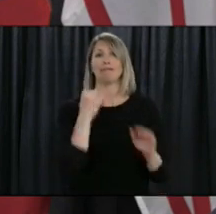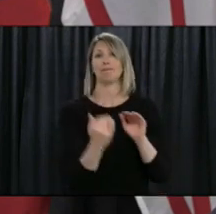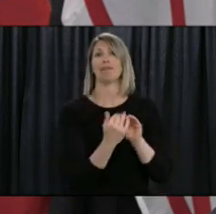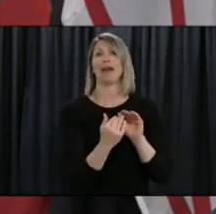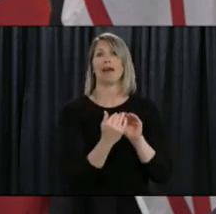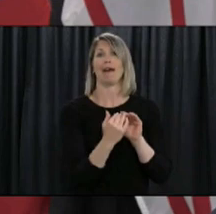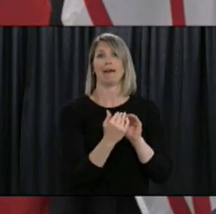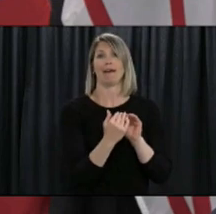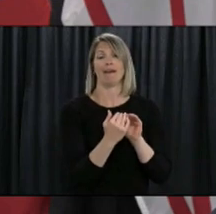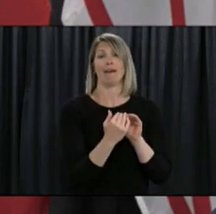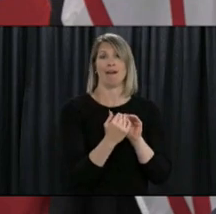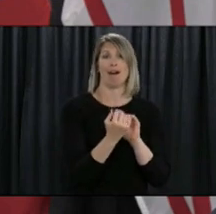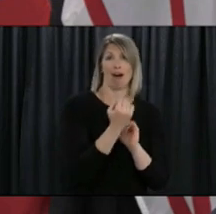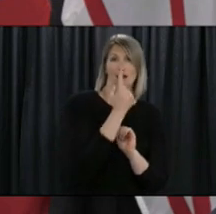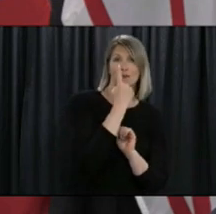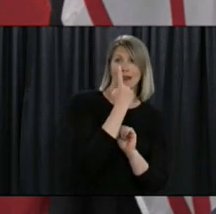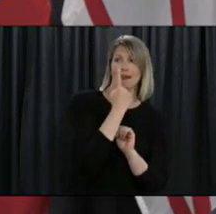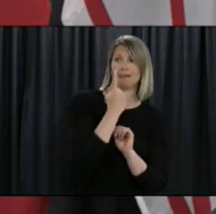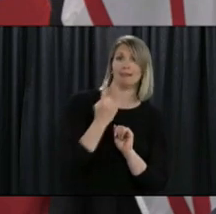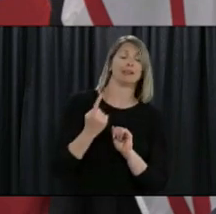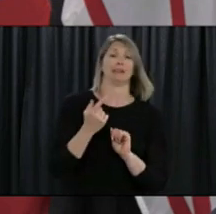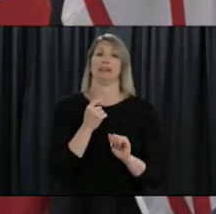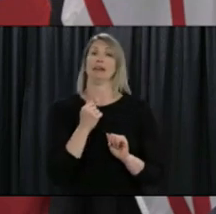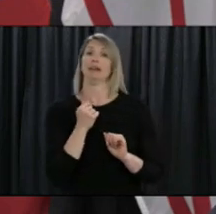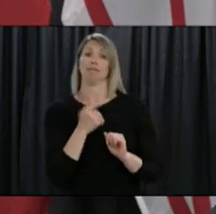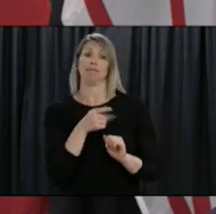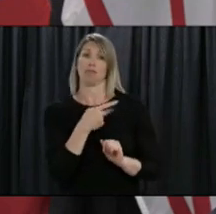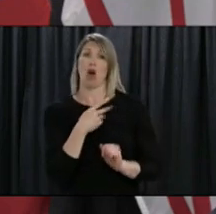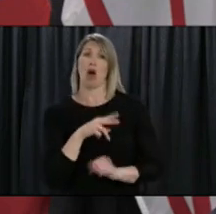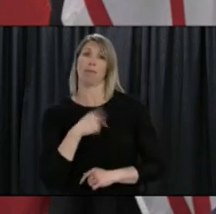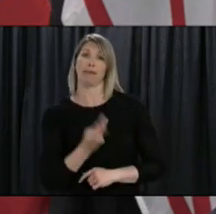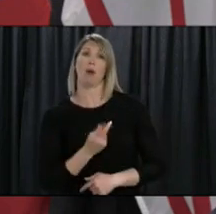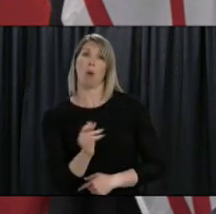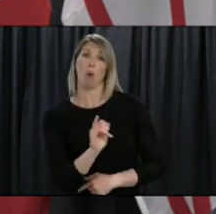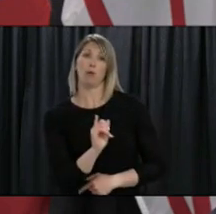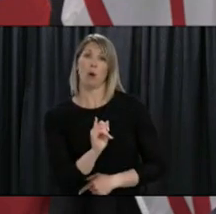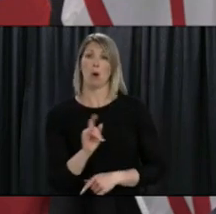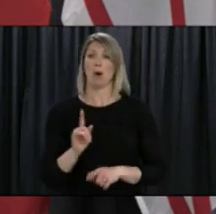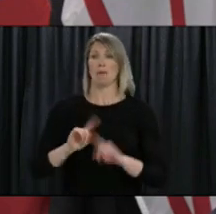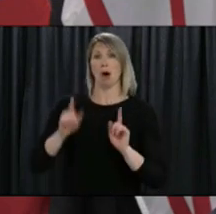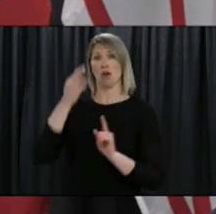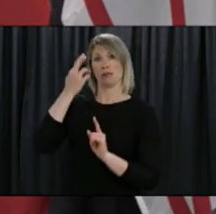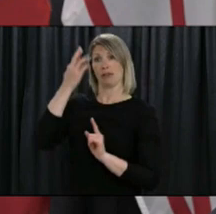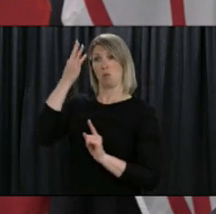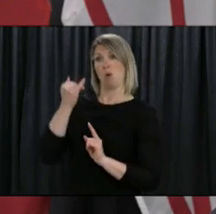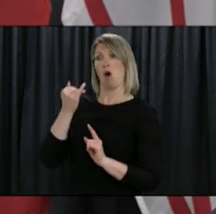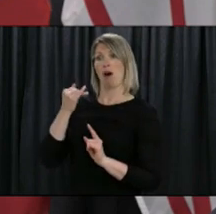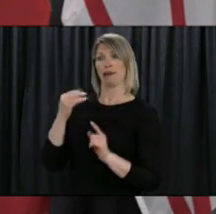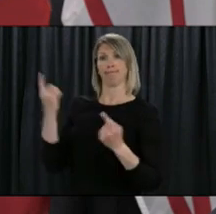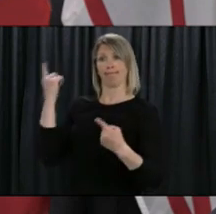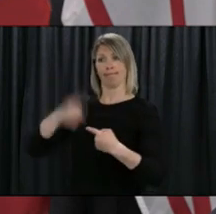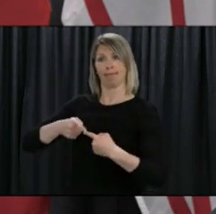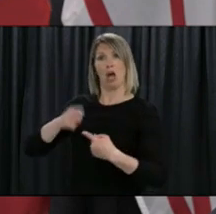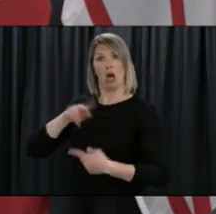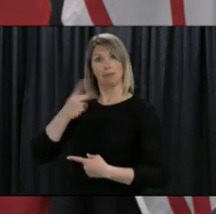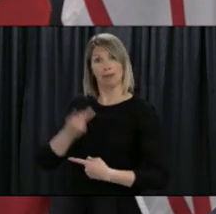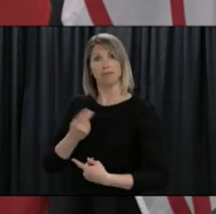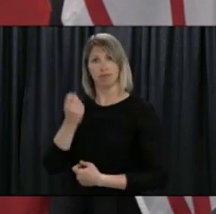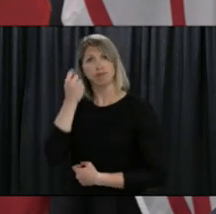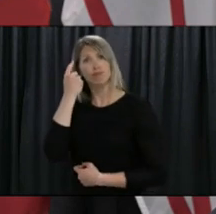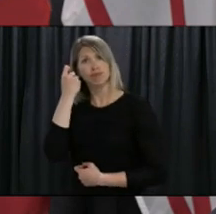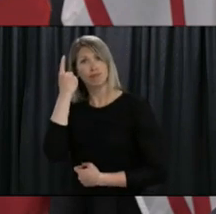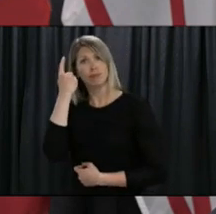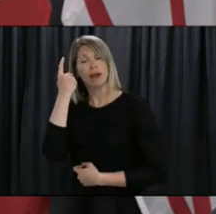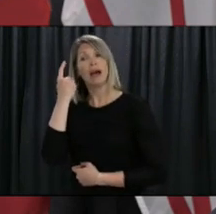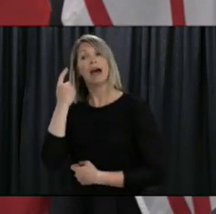protect the population as a whole and this one put in place asking just for people just for this brief period of time where we're going to this